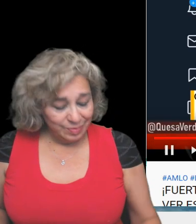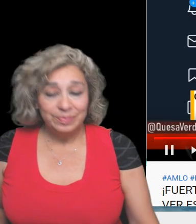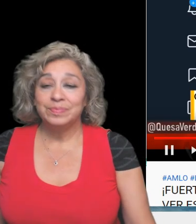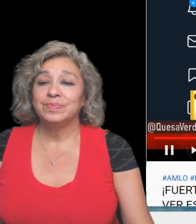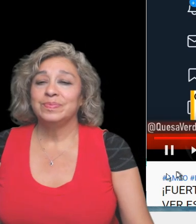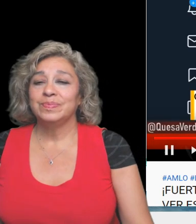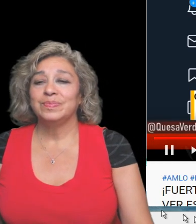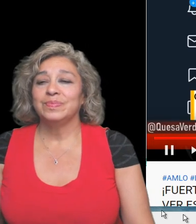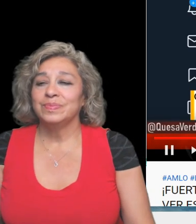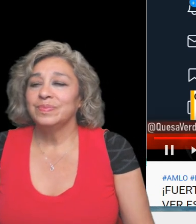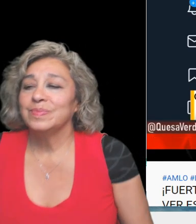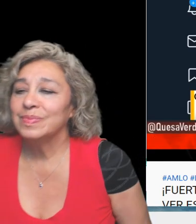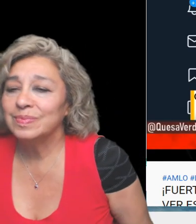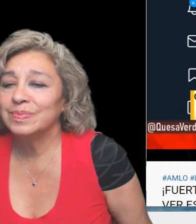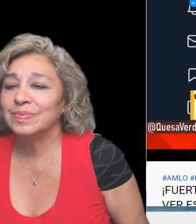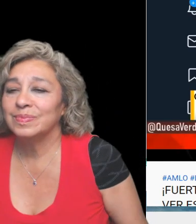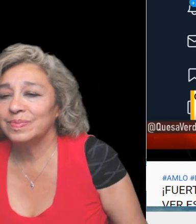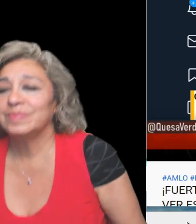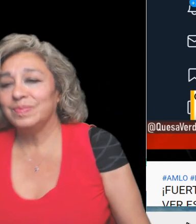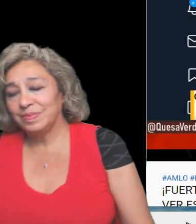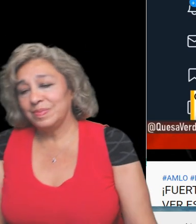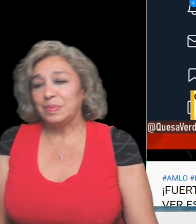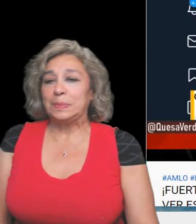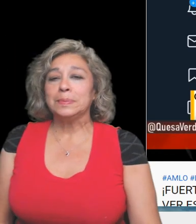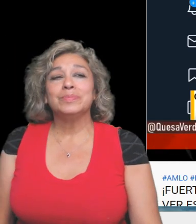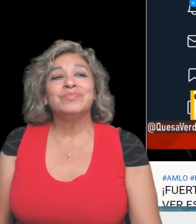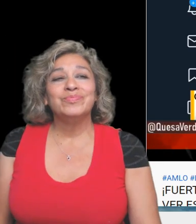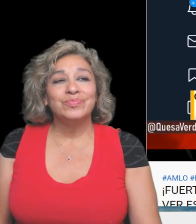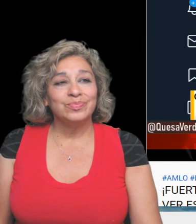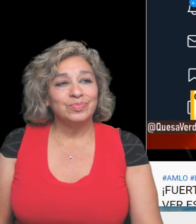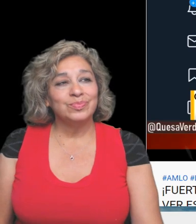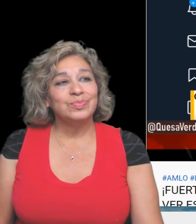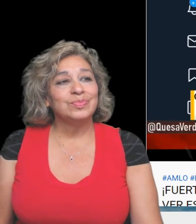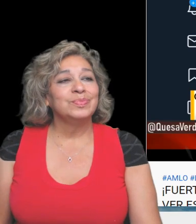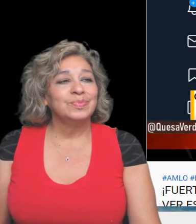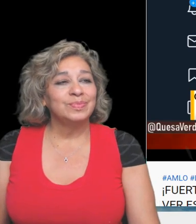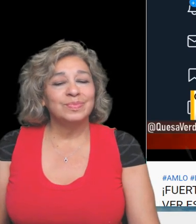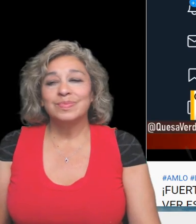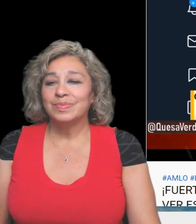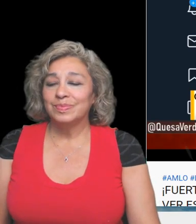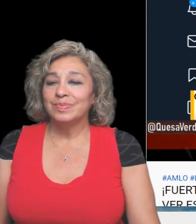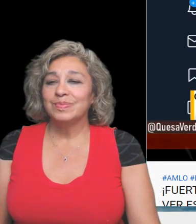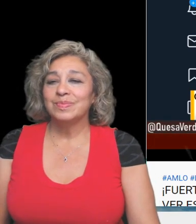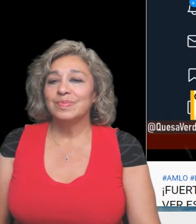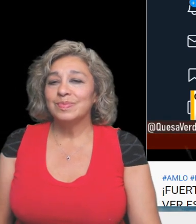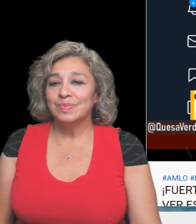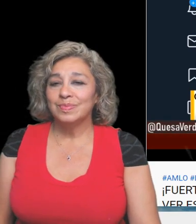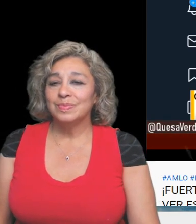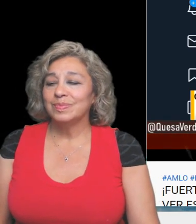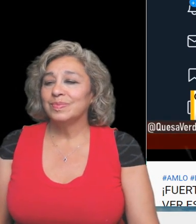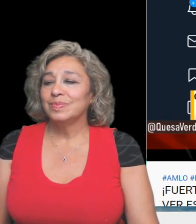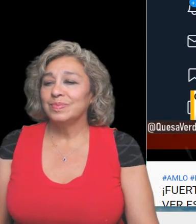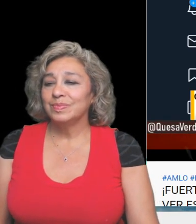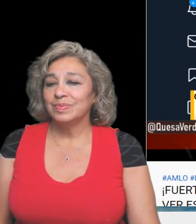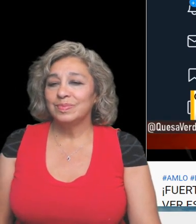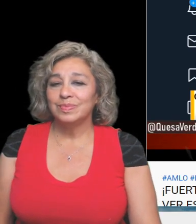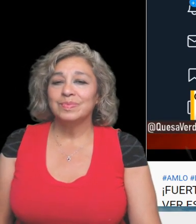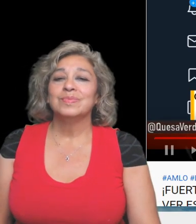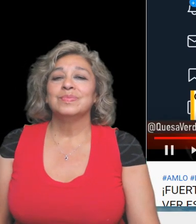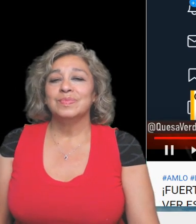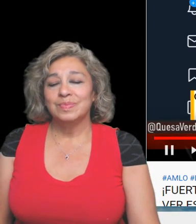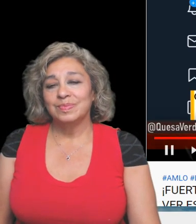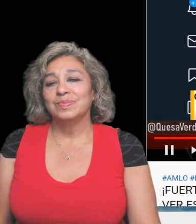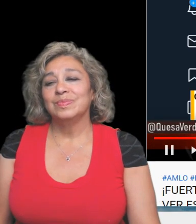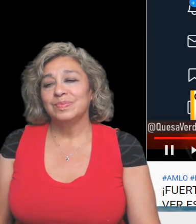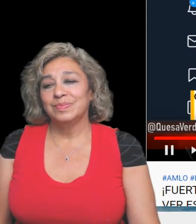durante décadas para pueblos y gobiernos de América Latina y del mundo está agotado el llamado modelo económico neoliberal